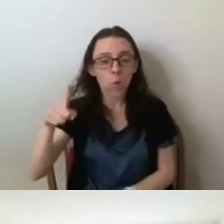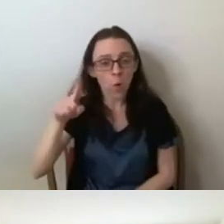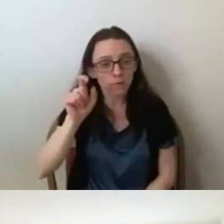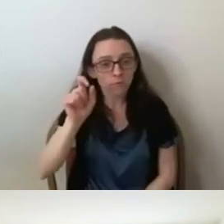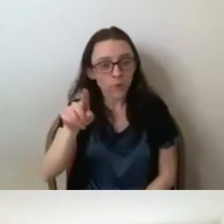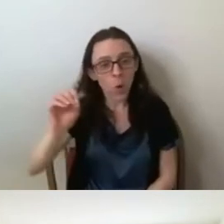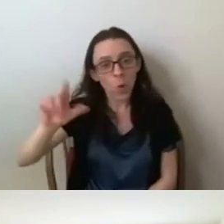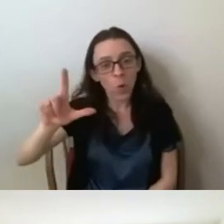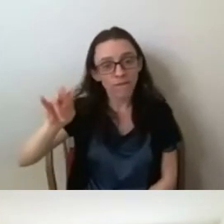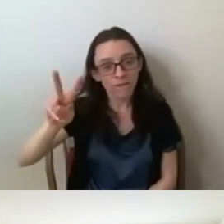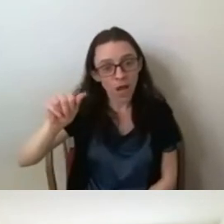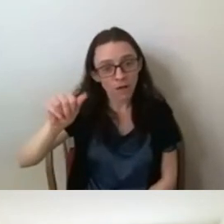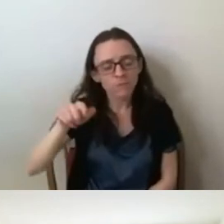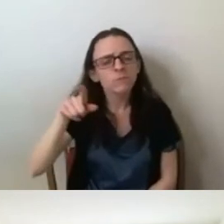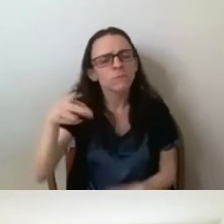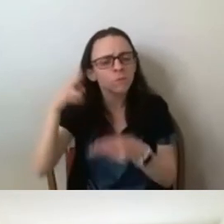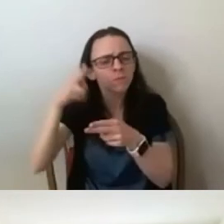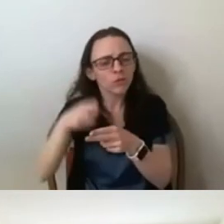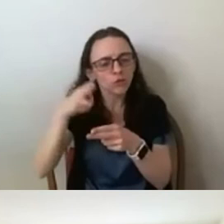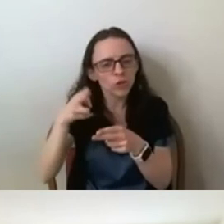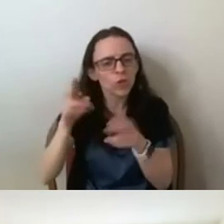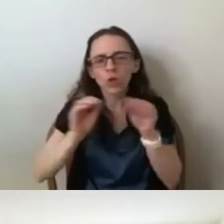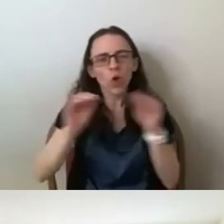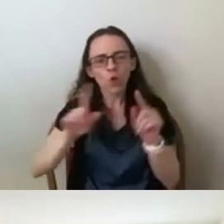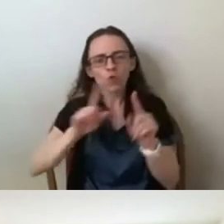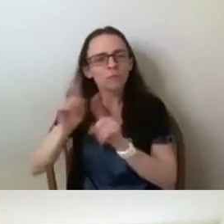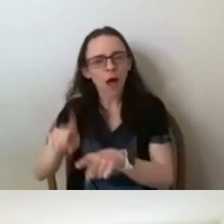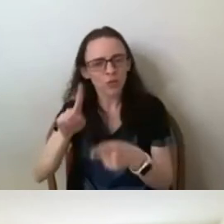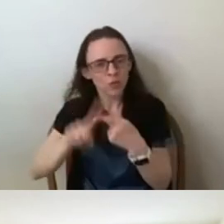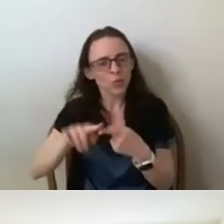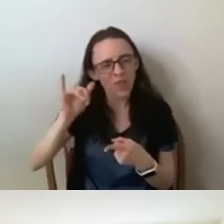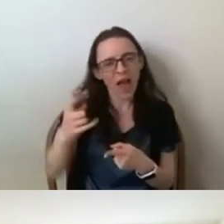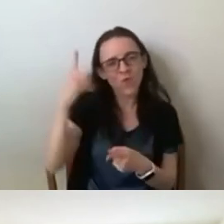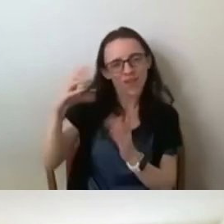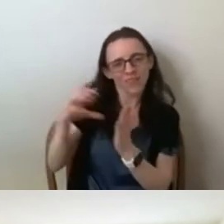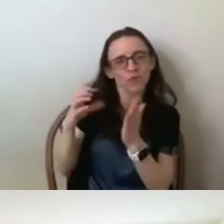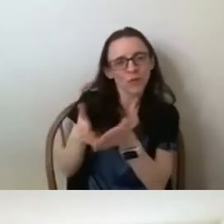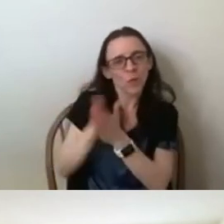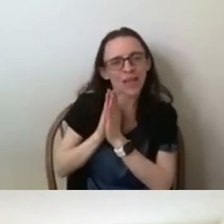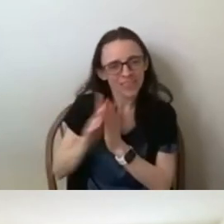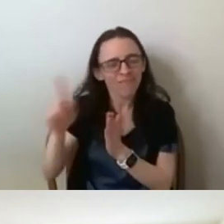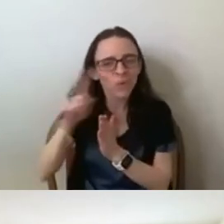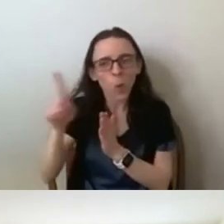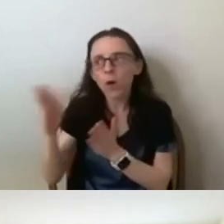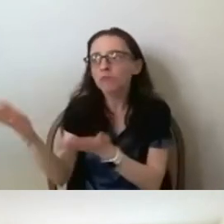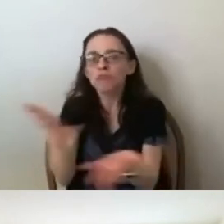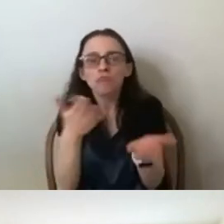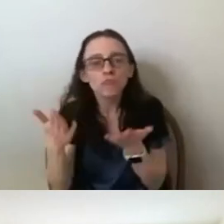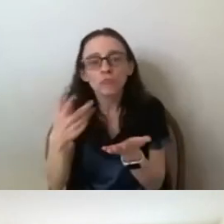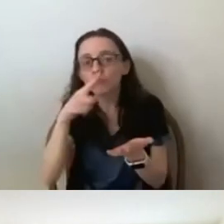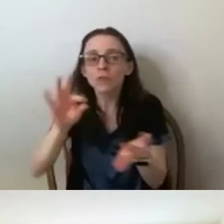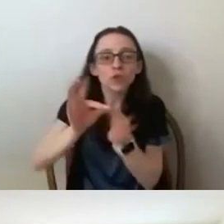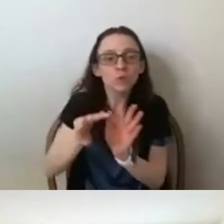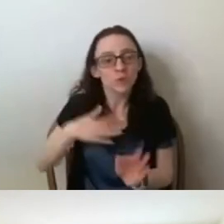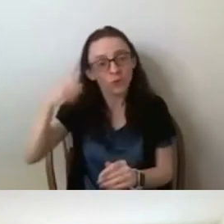You mentioned that there was not a response to the one request for interpretations of dream. Have you found any examples where there are responses or folks trying